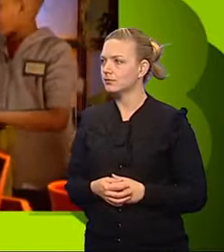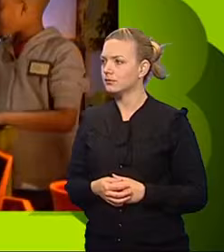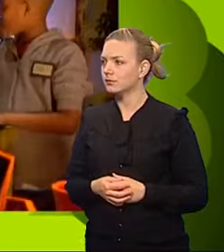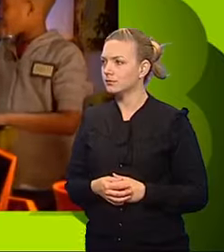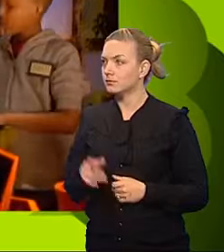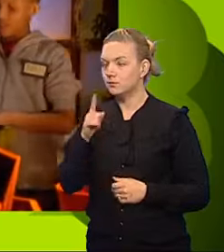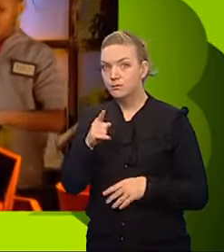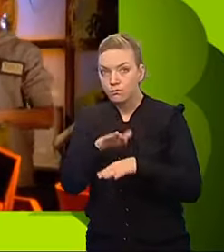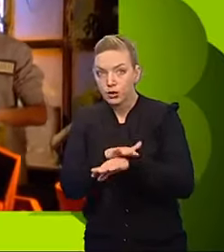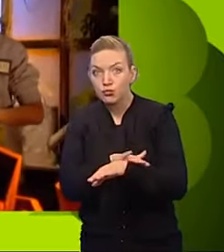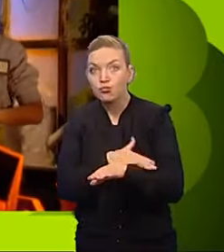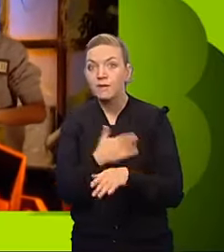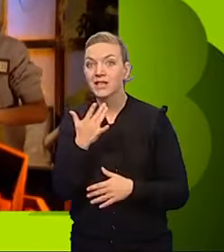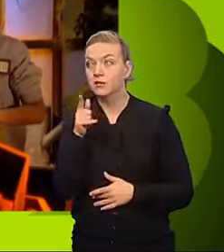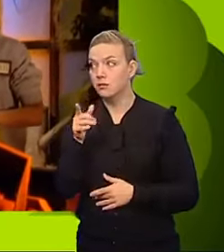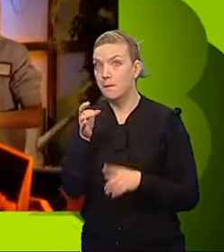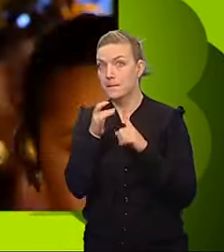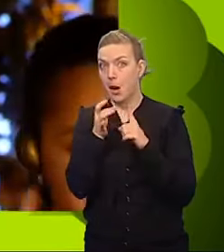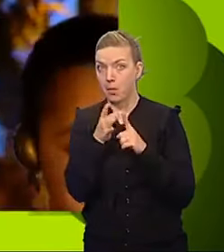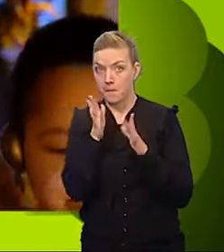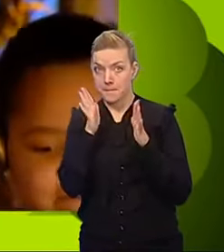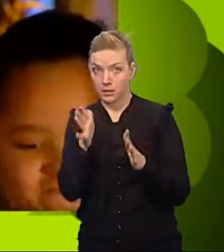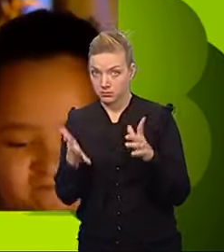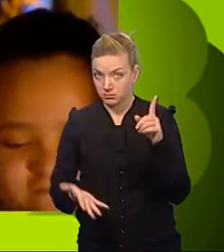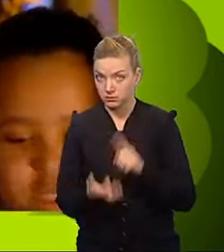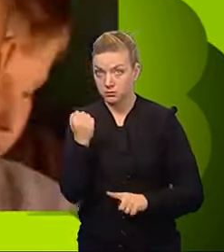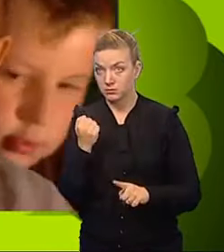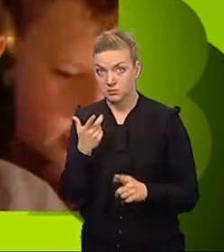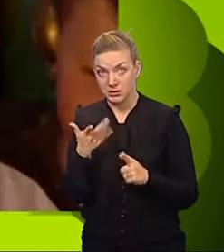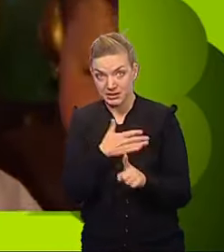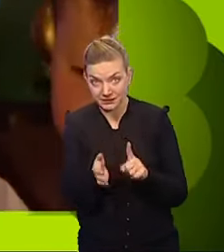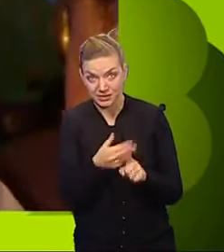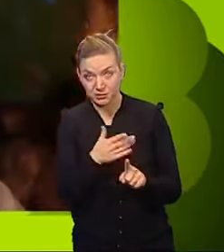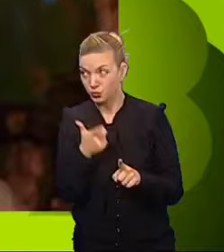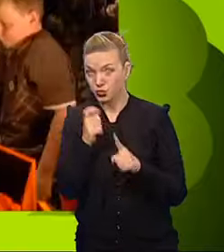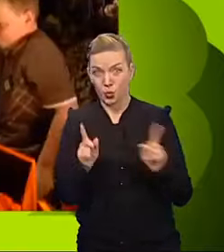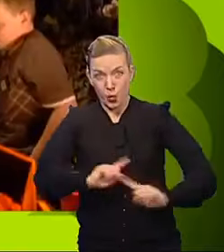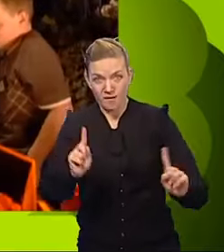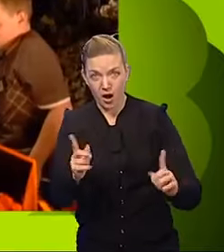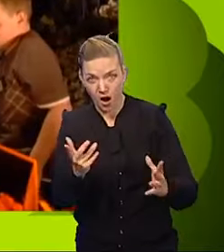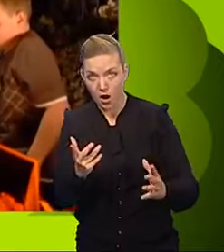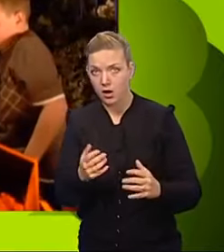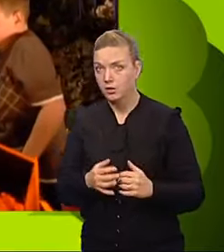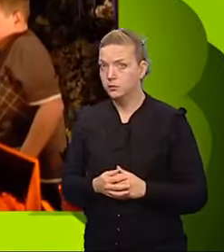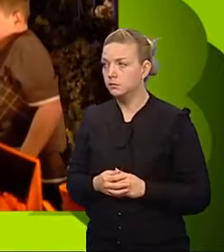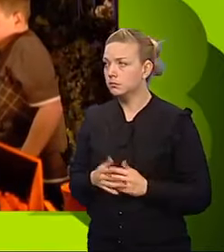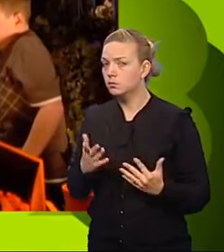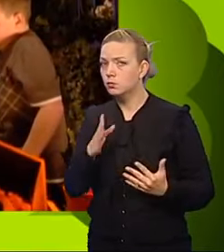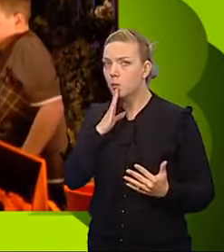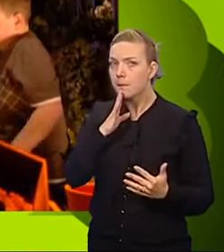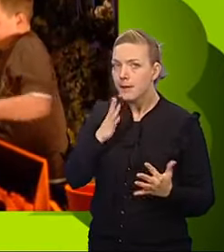purple one. You've got to get this one, Brianna. Erm... Convince them! Do whatever you can! Here to the table. How